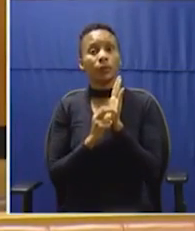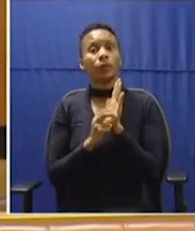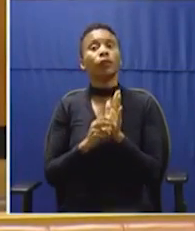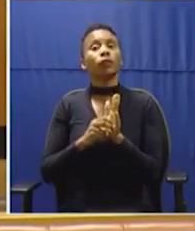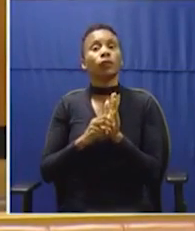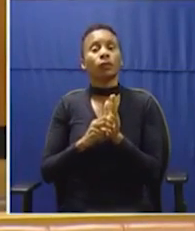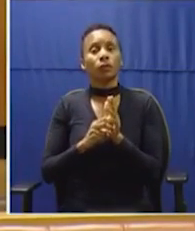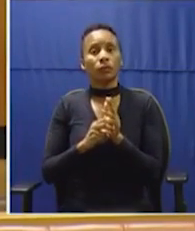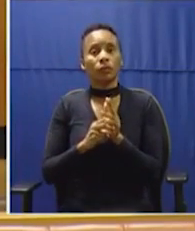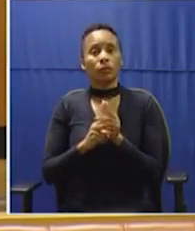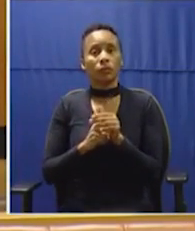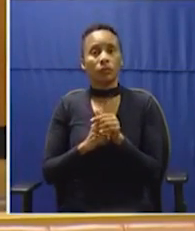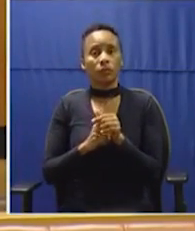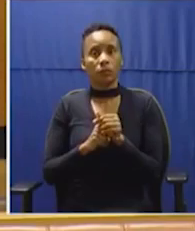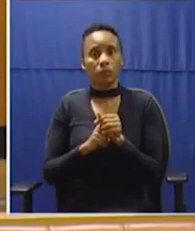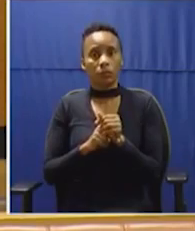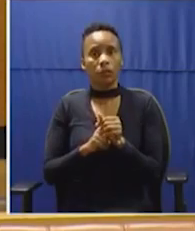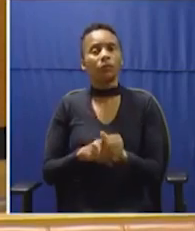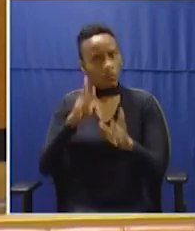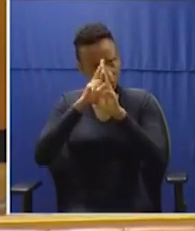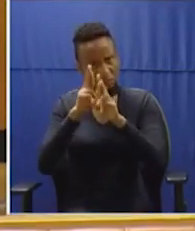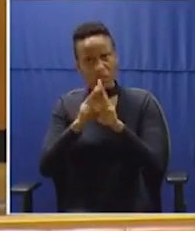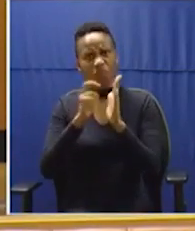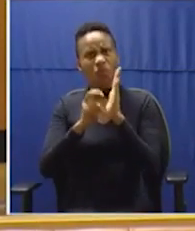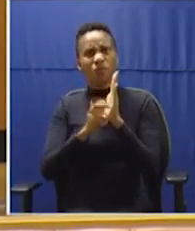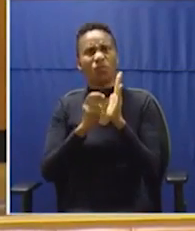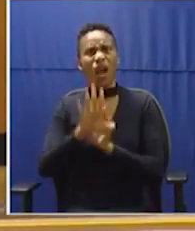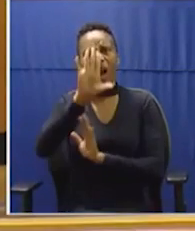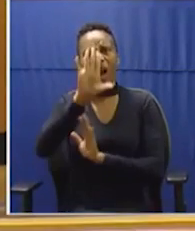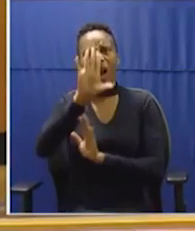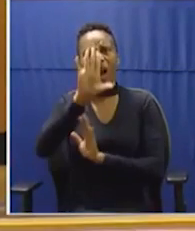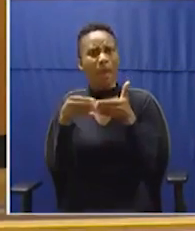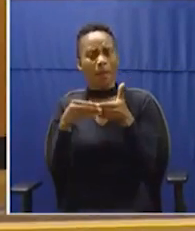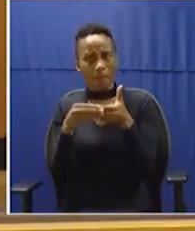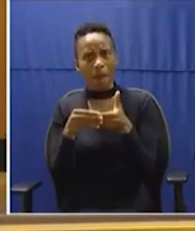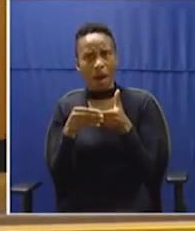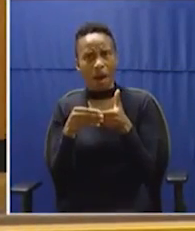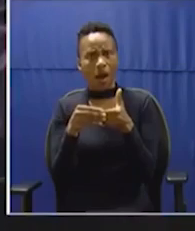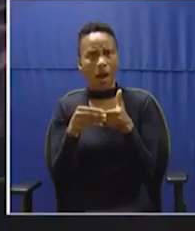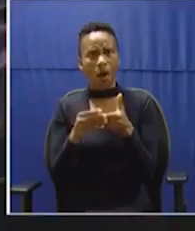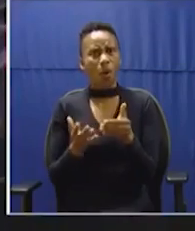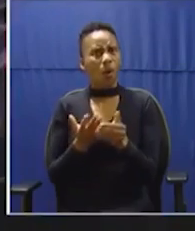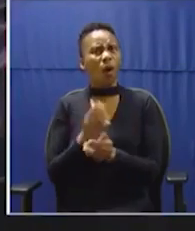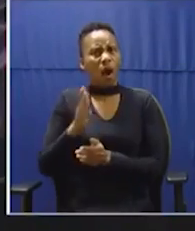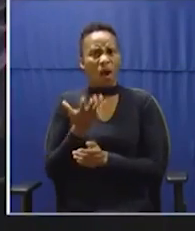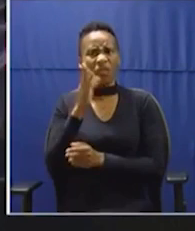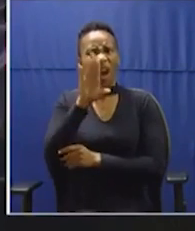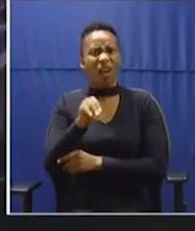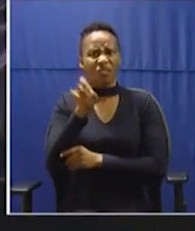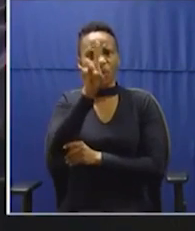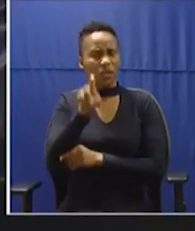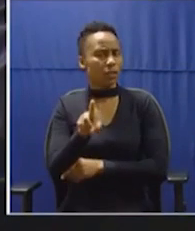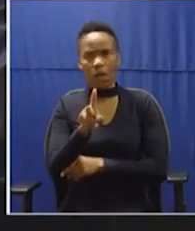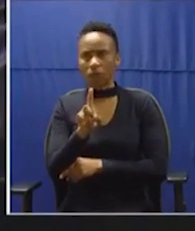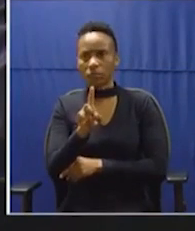Subject yourself to the rules and abide by the rules. You cannot ask the member if you want to take a question and then you